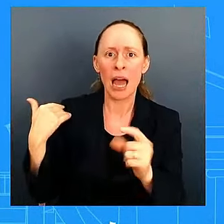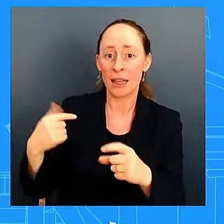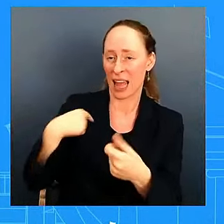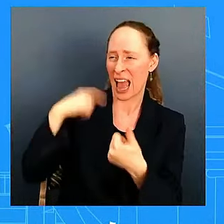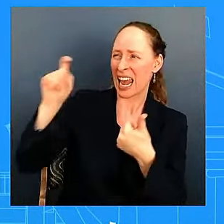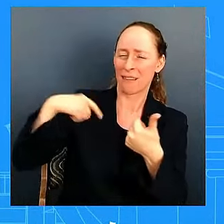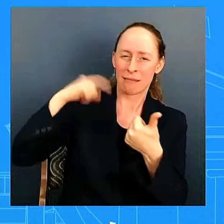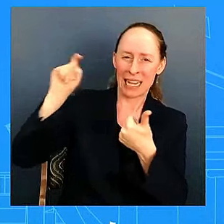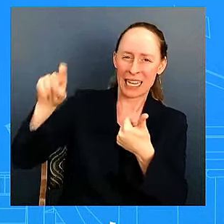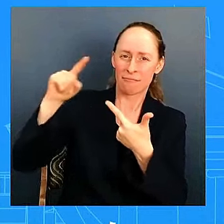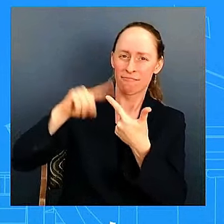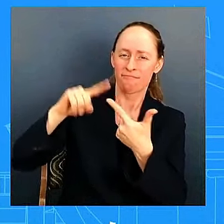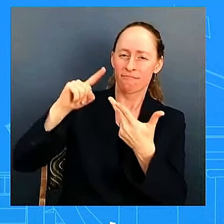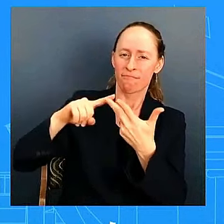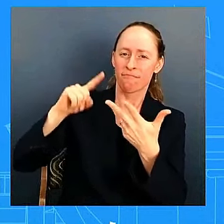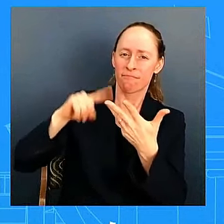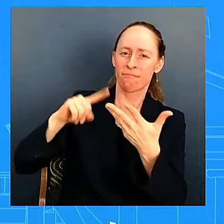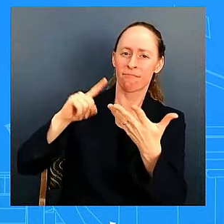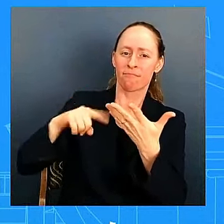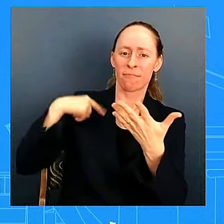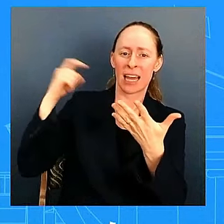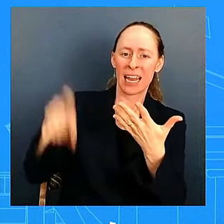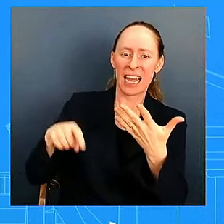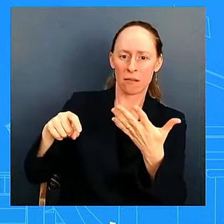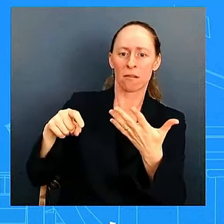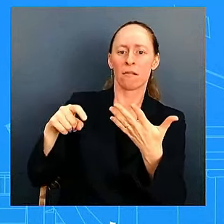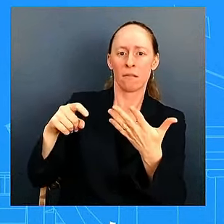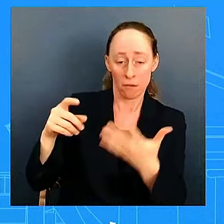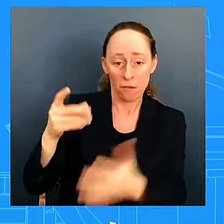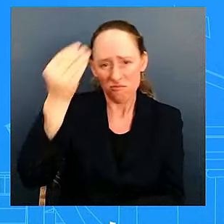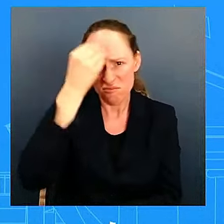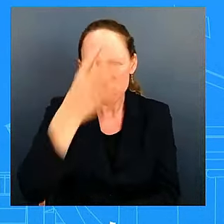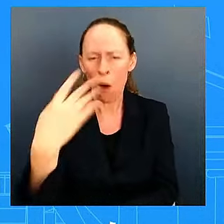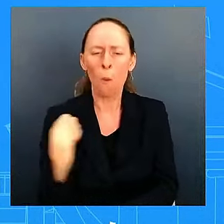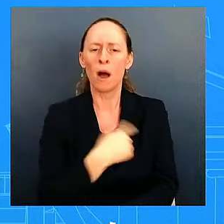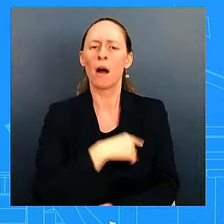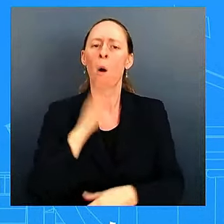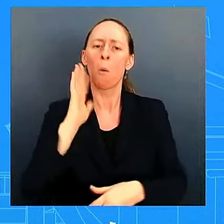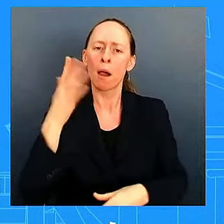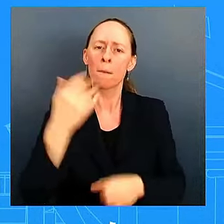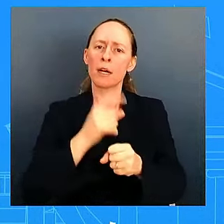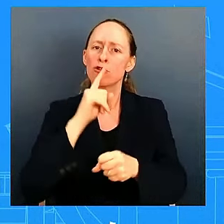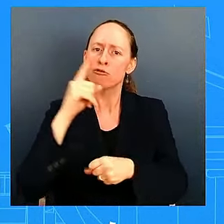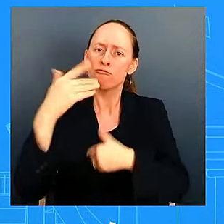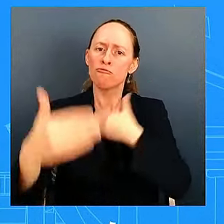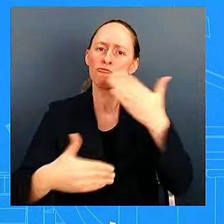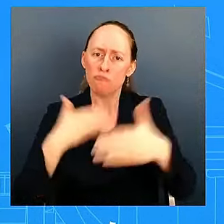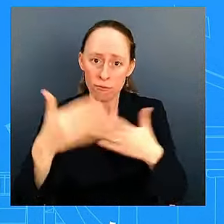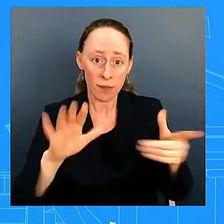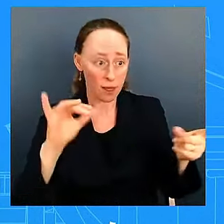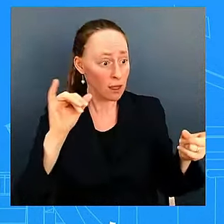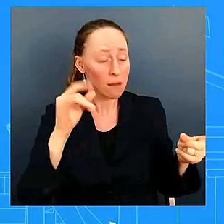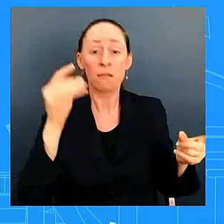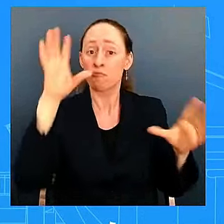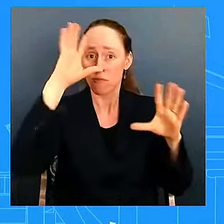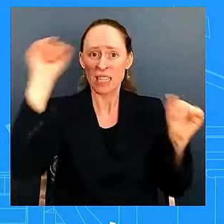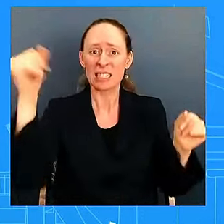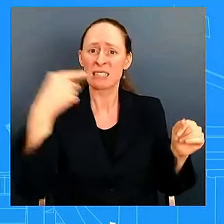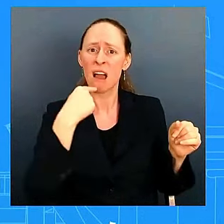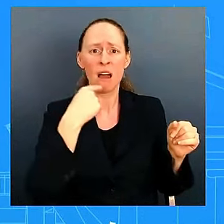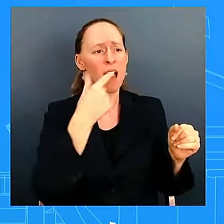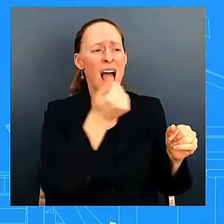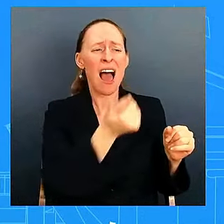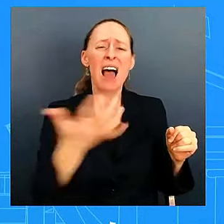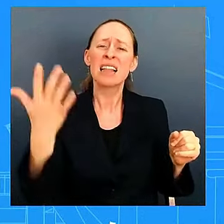offered and if there's other things we need just to call him directly which i appreciate that that was a quote directly from uh governor